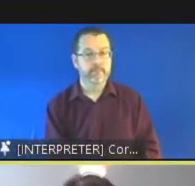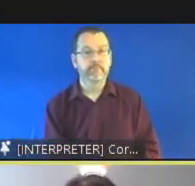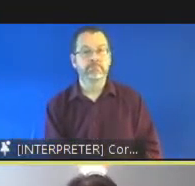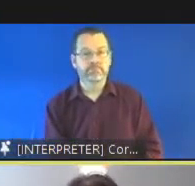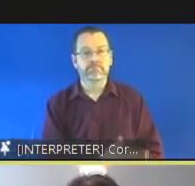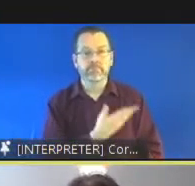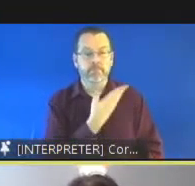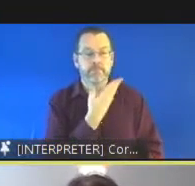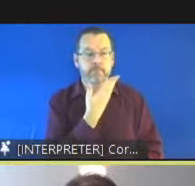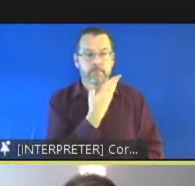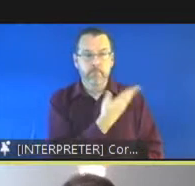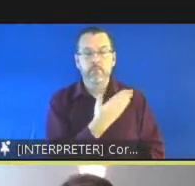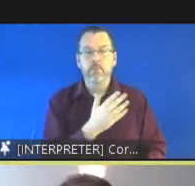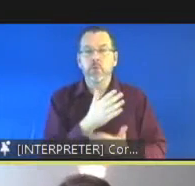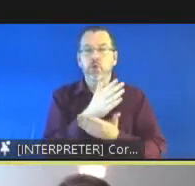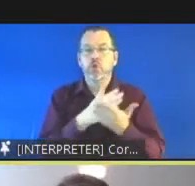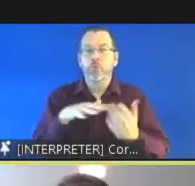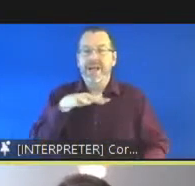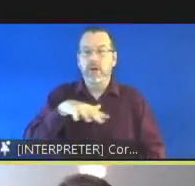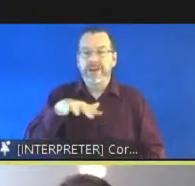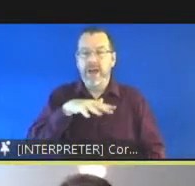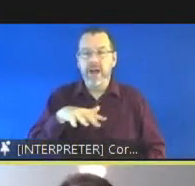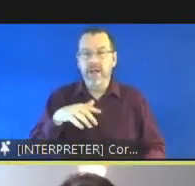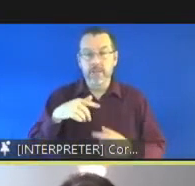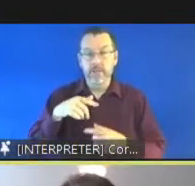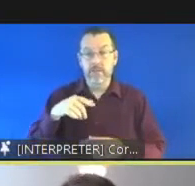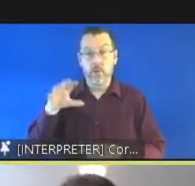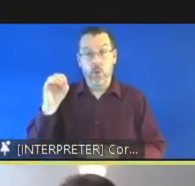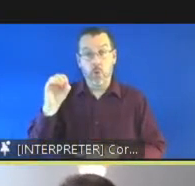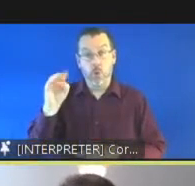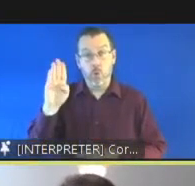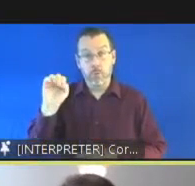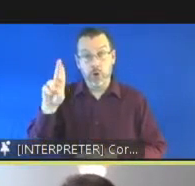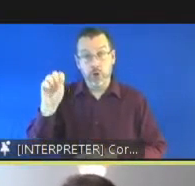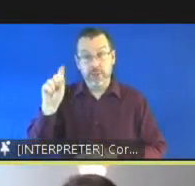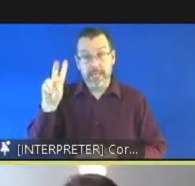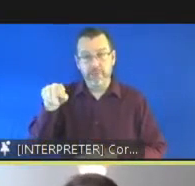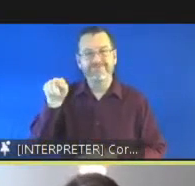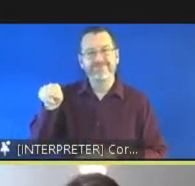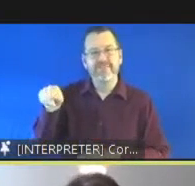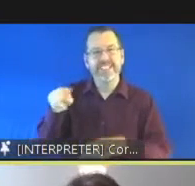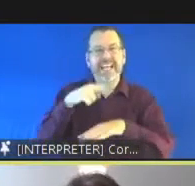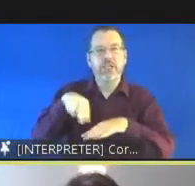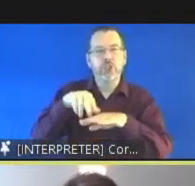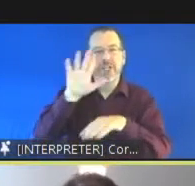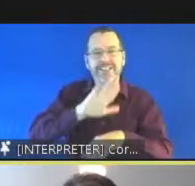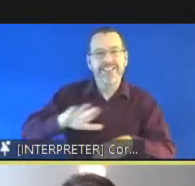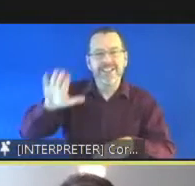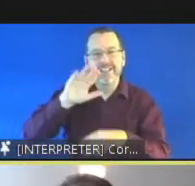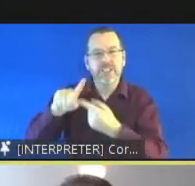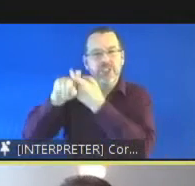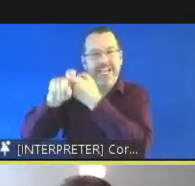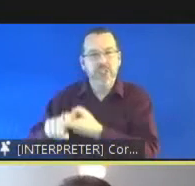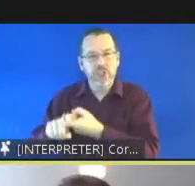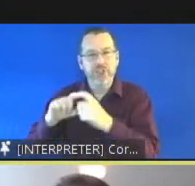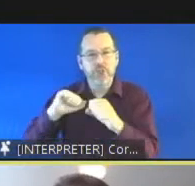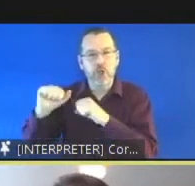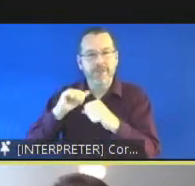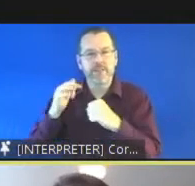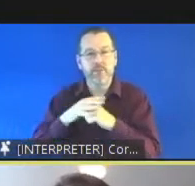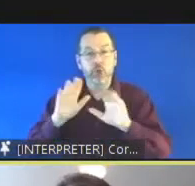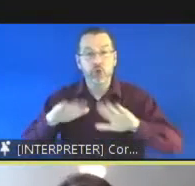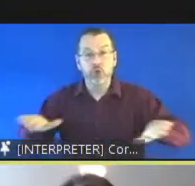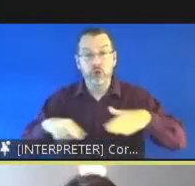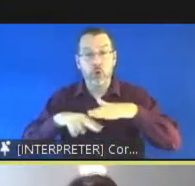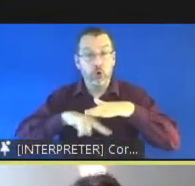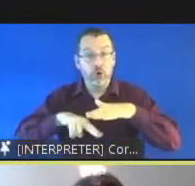areas that we have looked at in in overstand so overstand is the national detention facility for children under 18 that